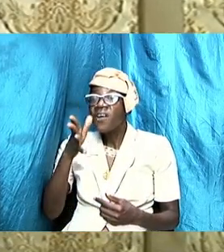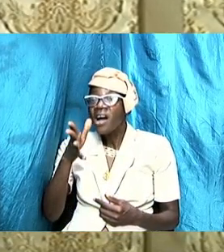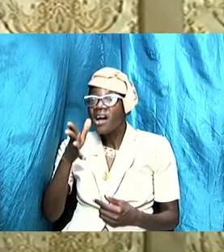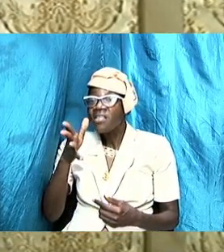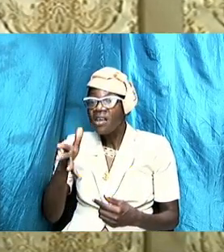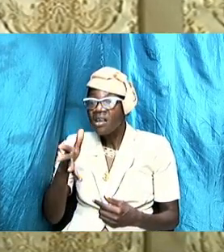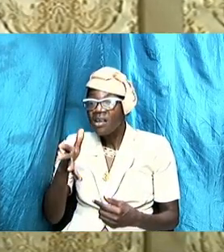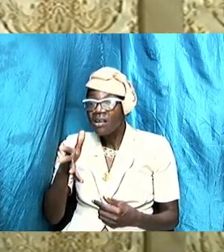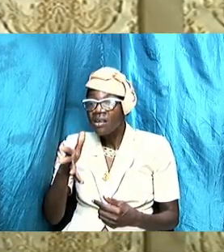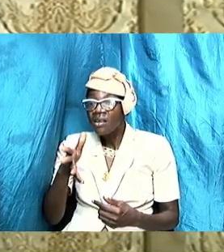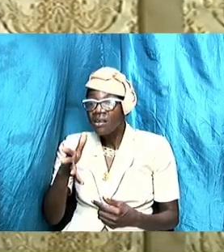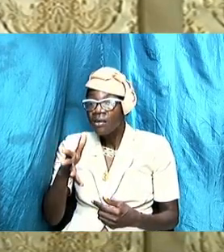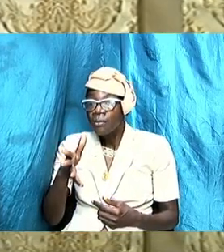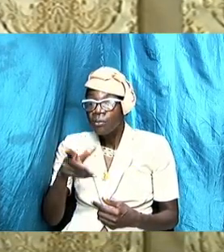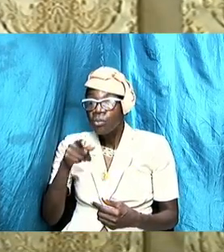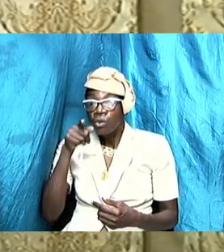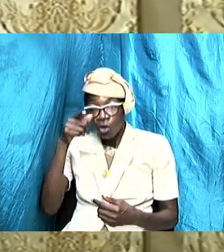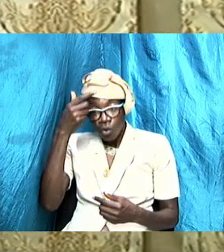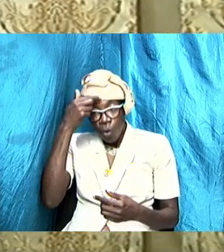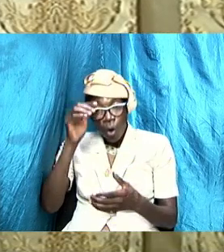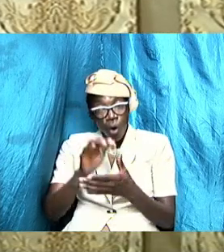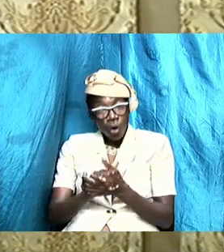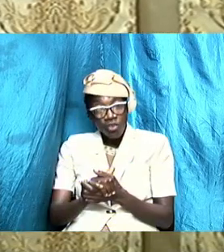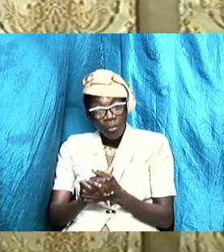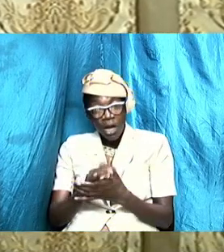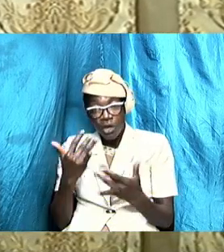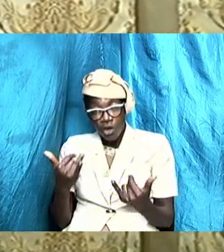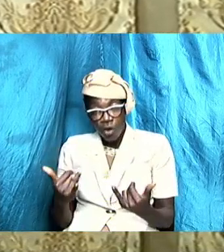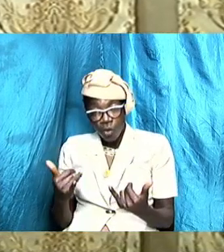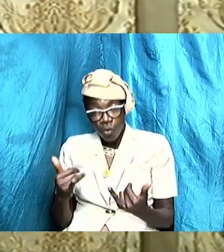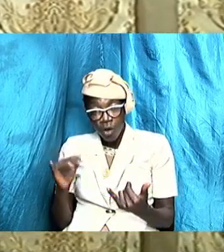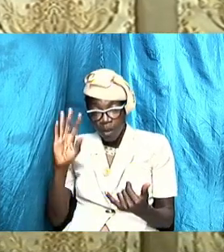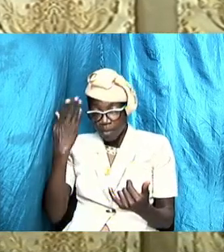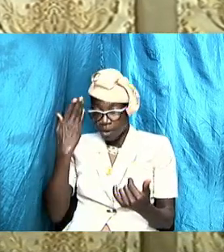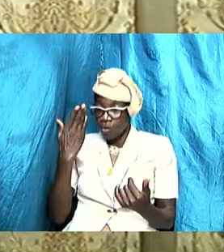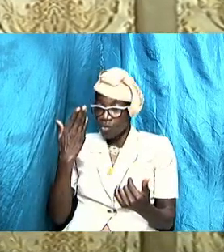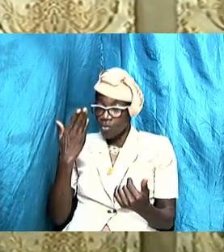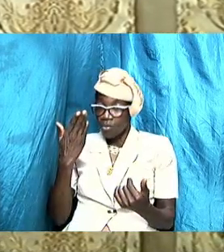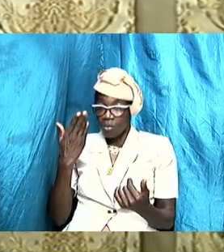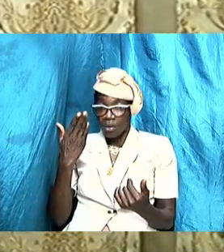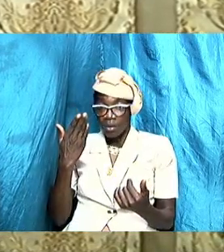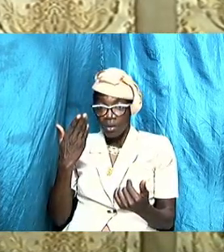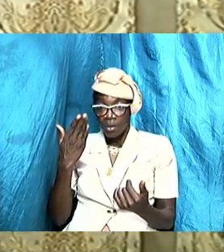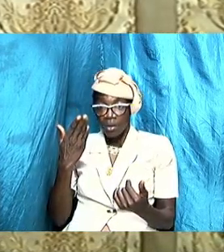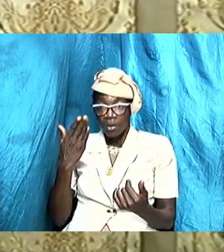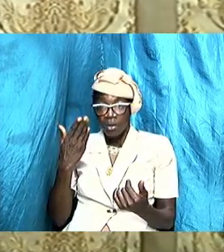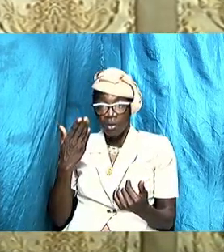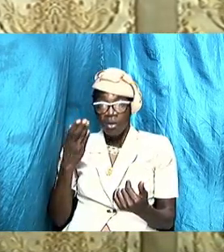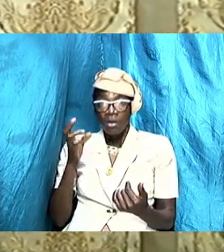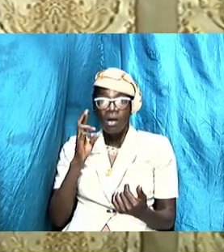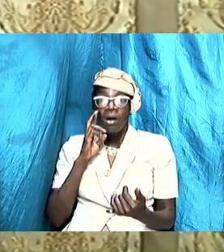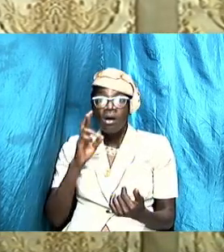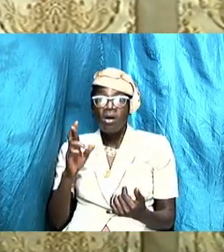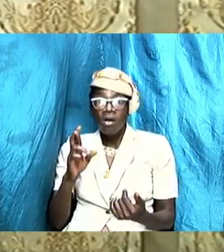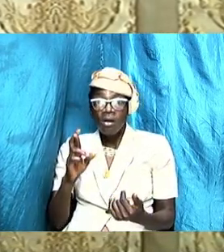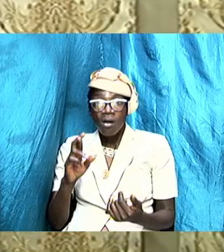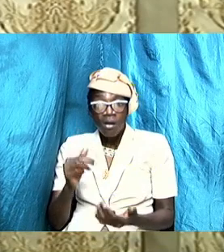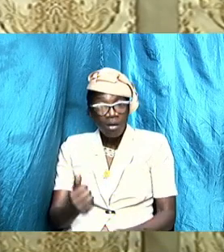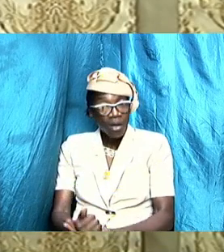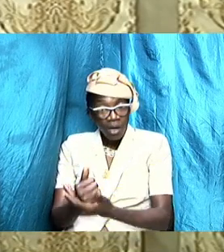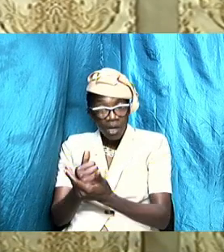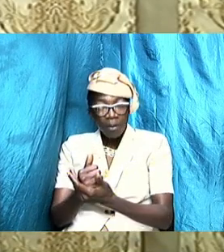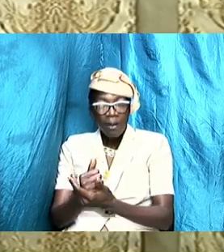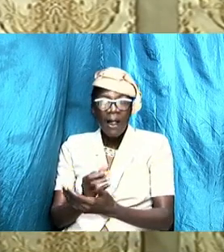yourself so you husband now become her source and that's why from as far back in